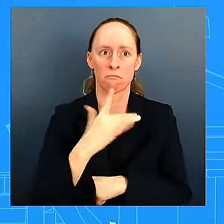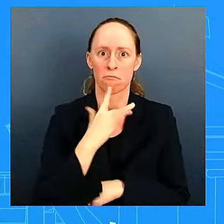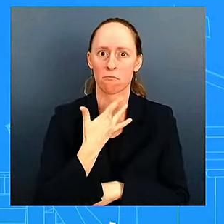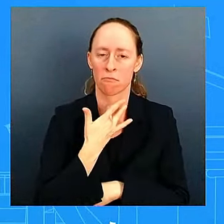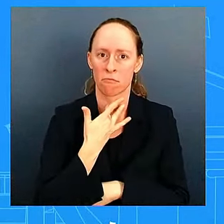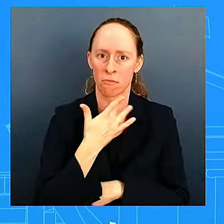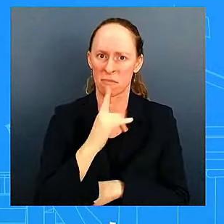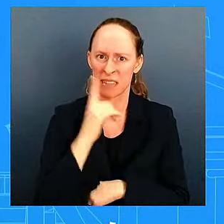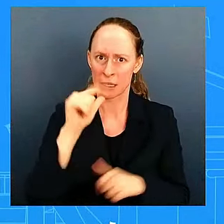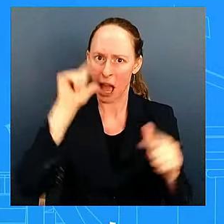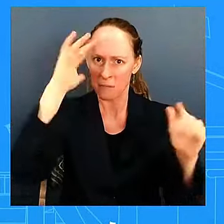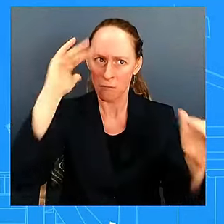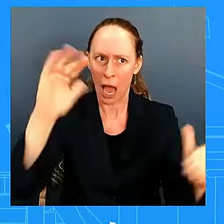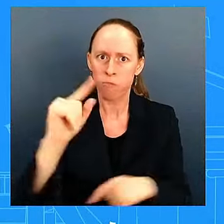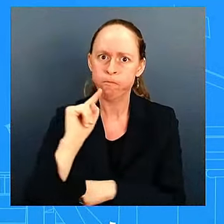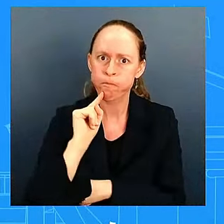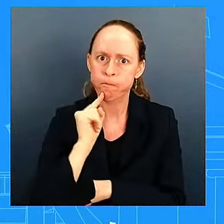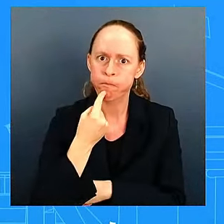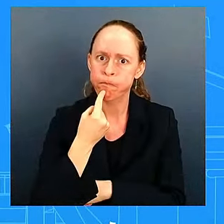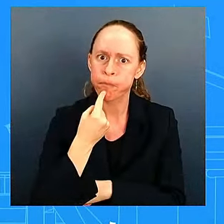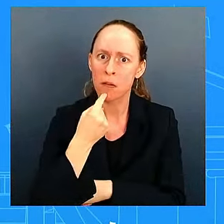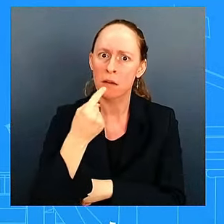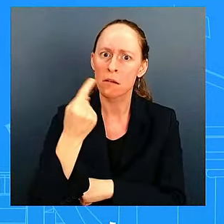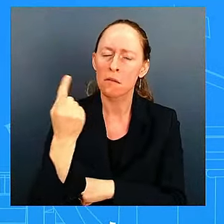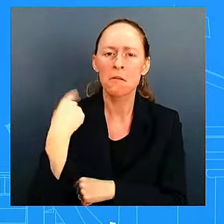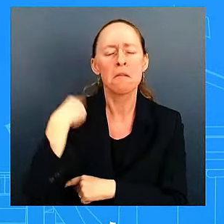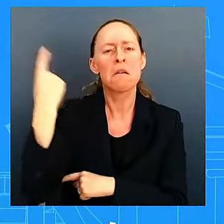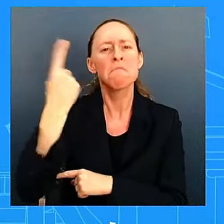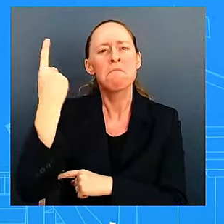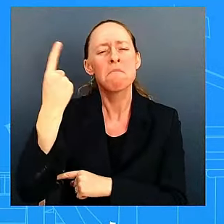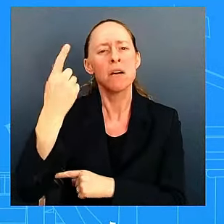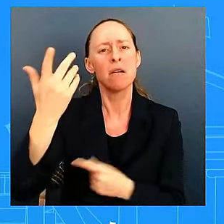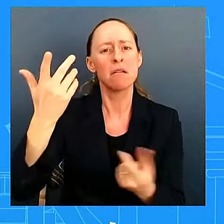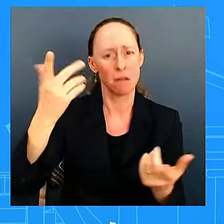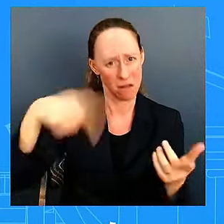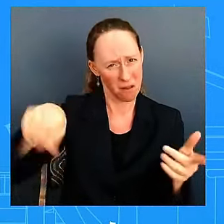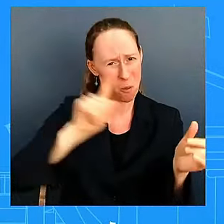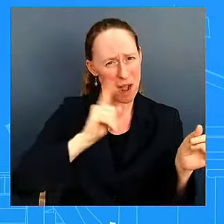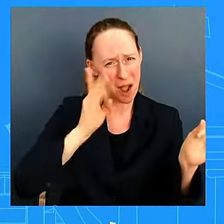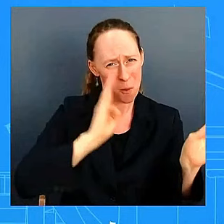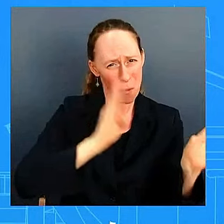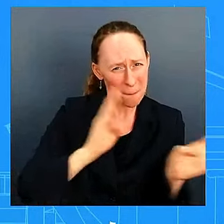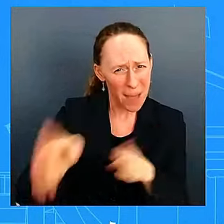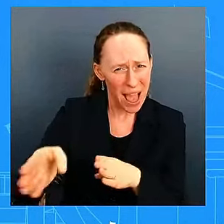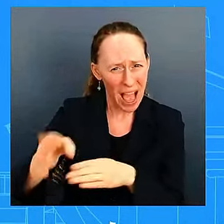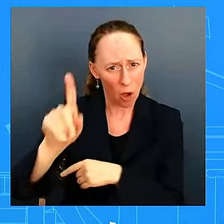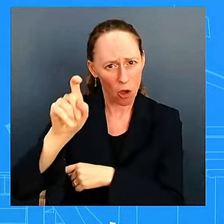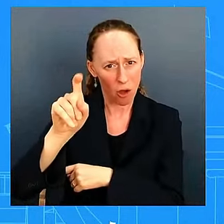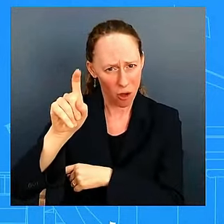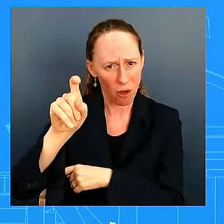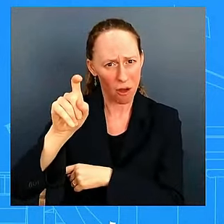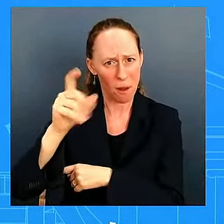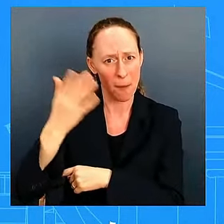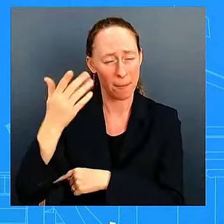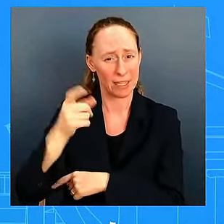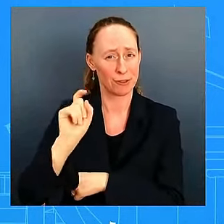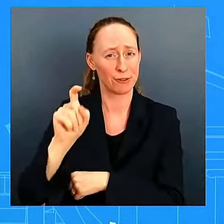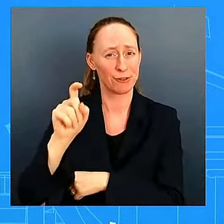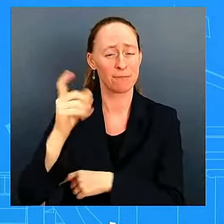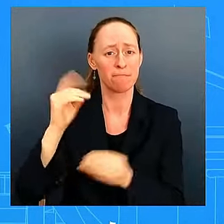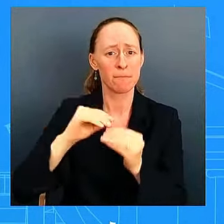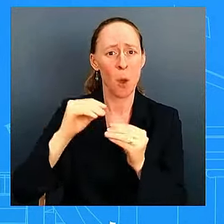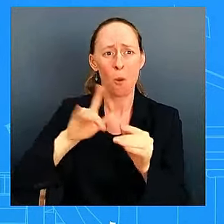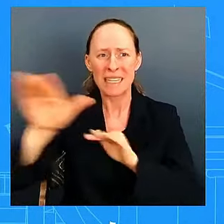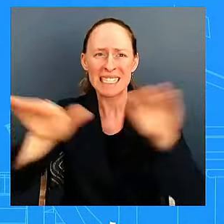later but are you now at the point of where you're now you're kicking yourself that you didn't do something you know thursday or friday so we can never know exactly